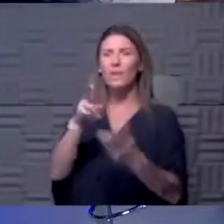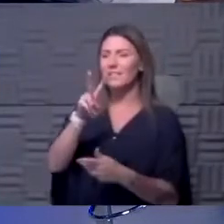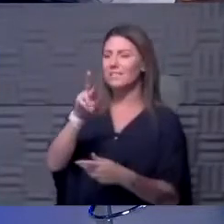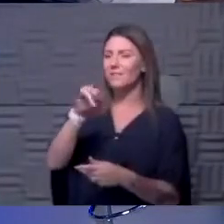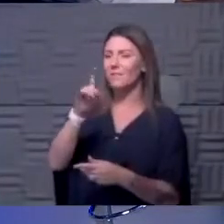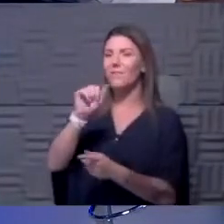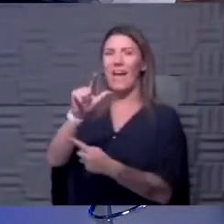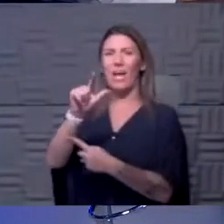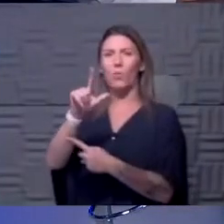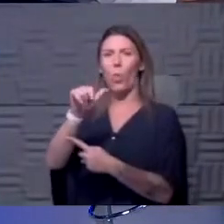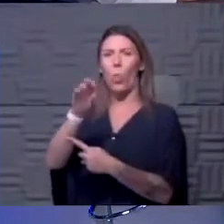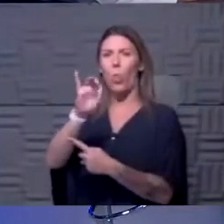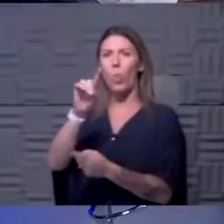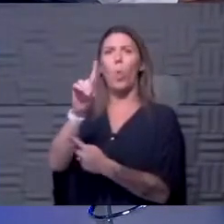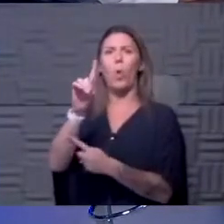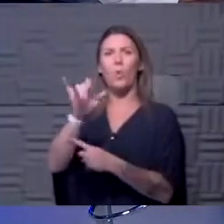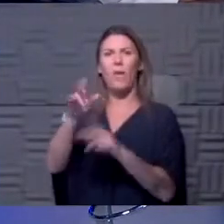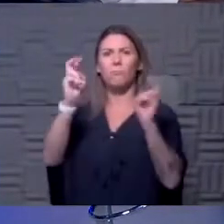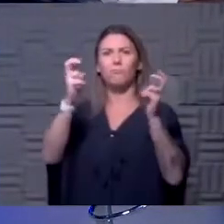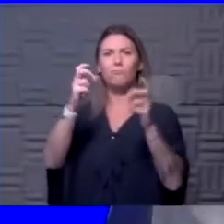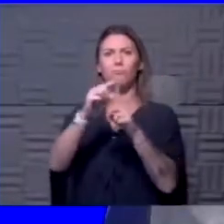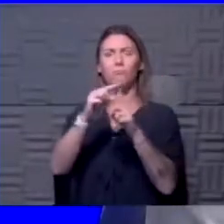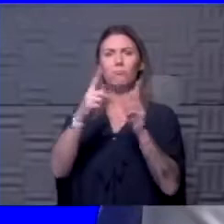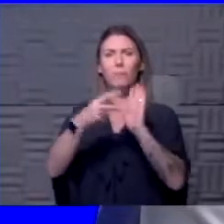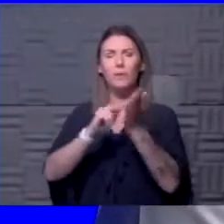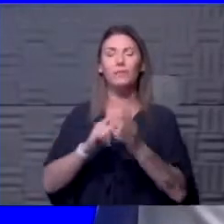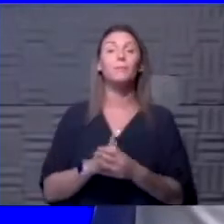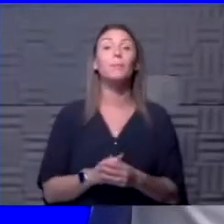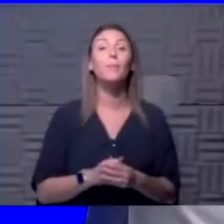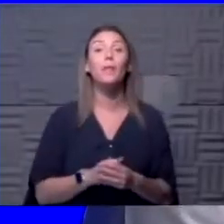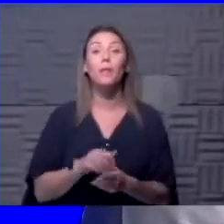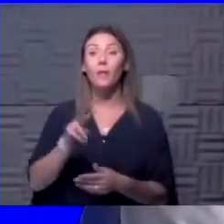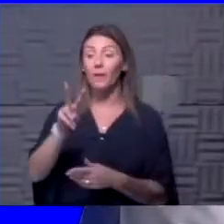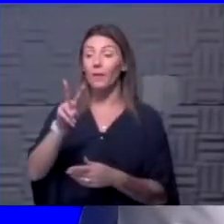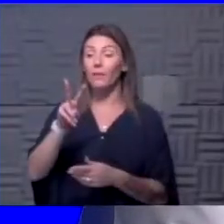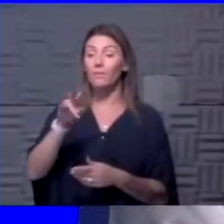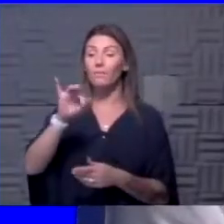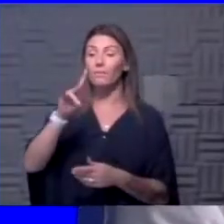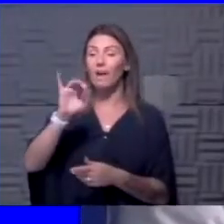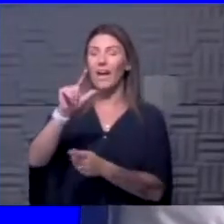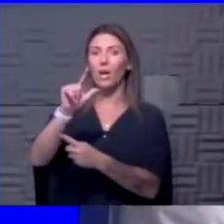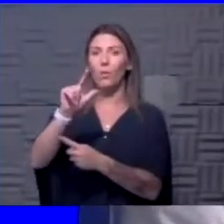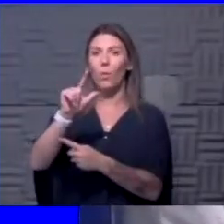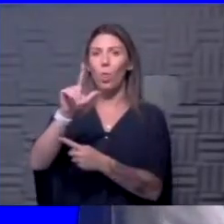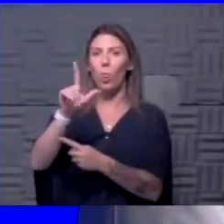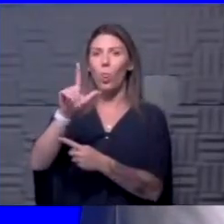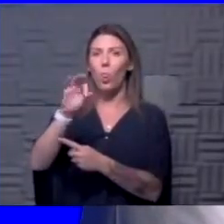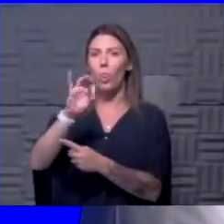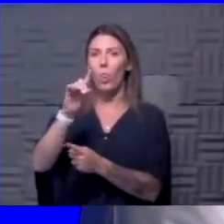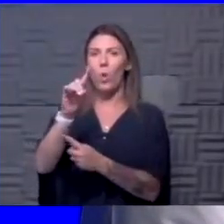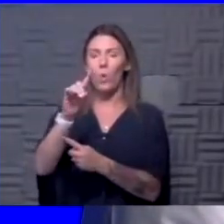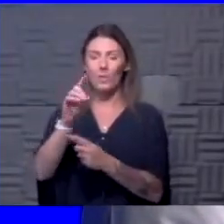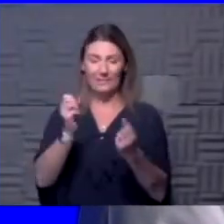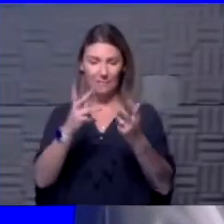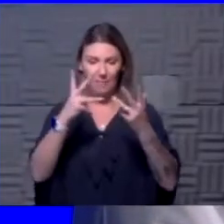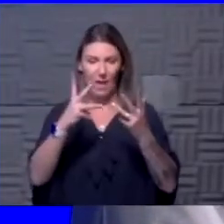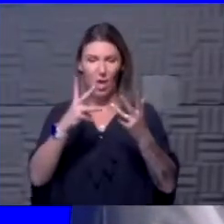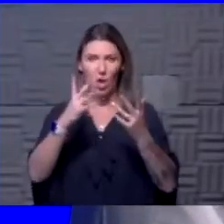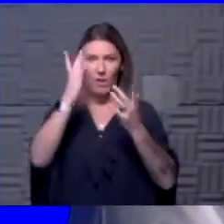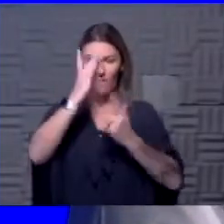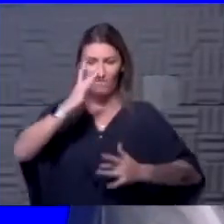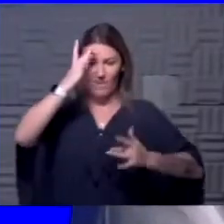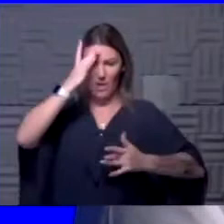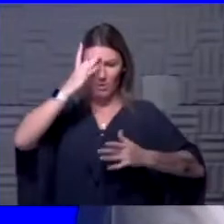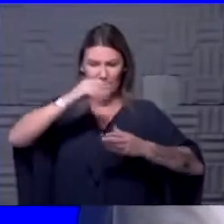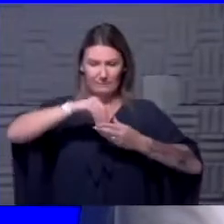means. Okay. So very good. We've probably been using that. So viral load is just the amount of virus in a certain